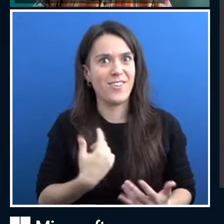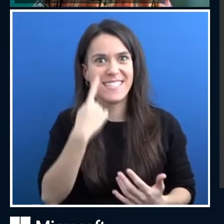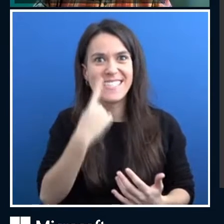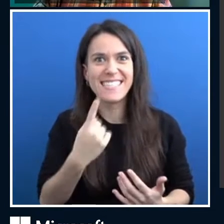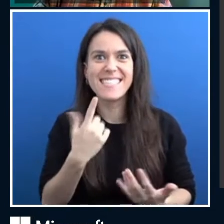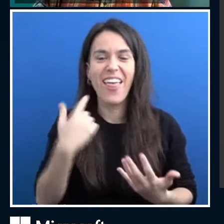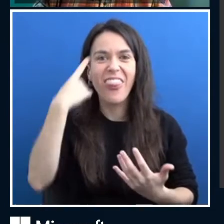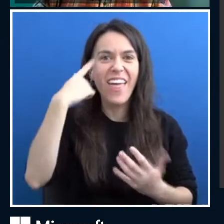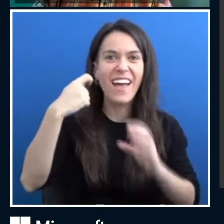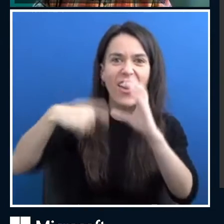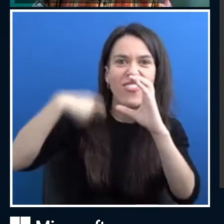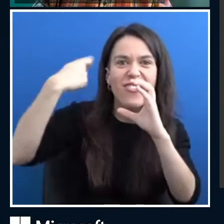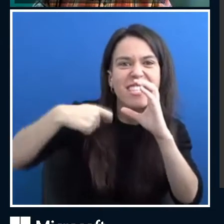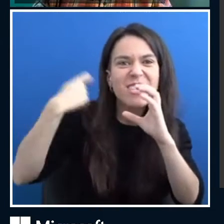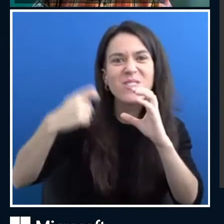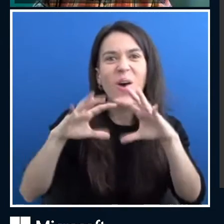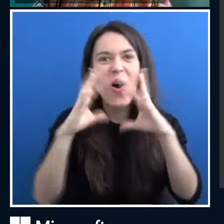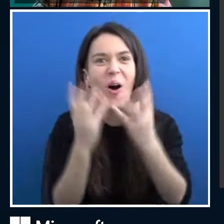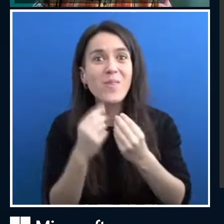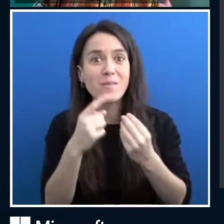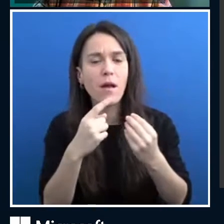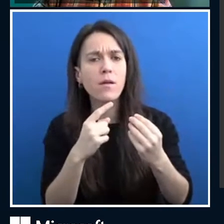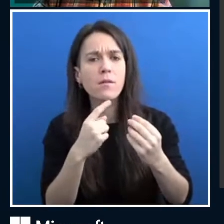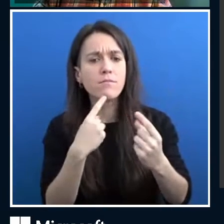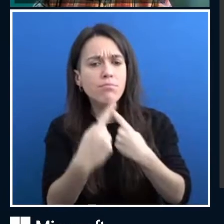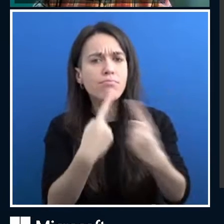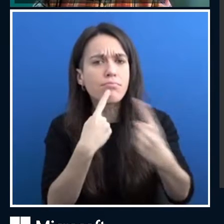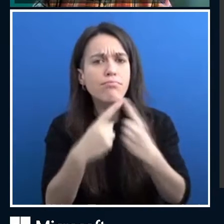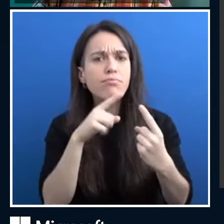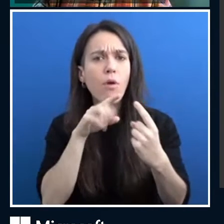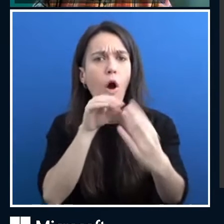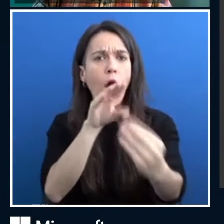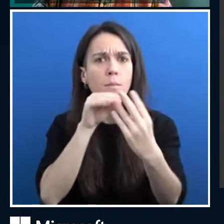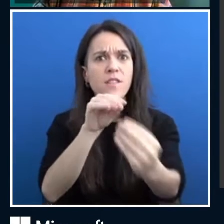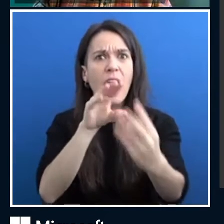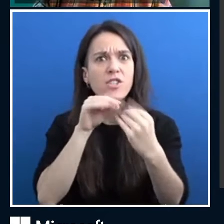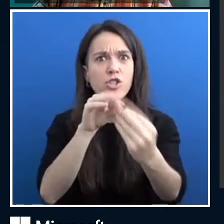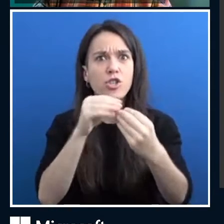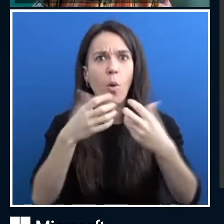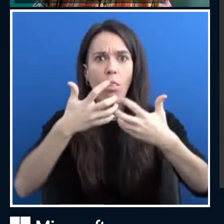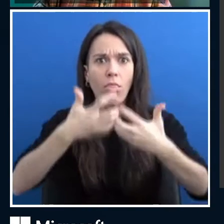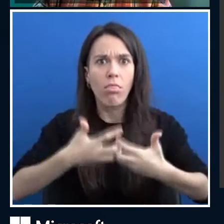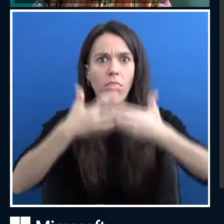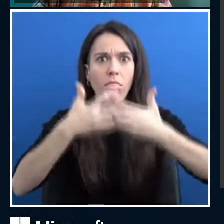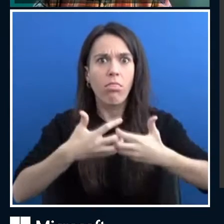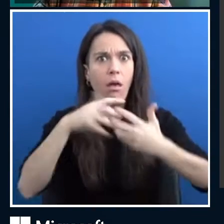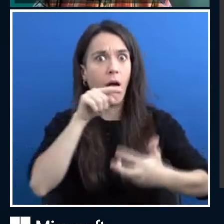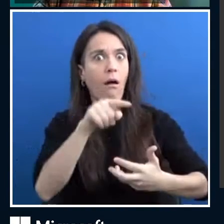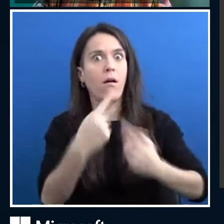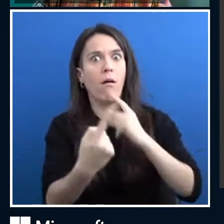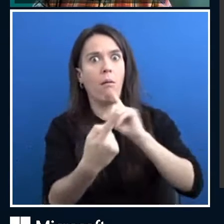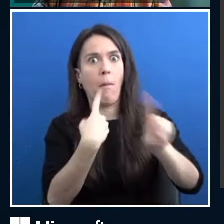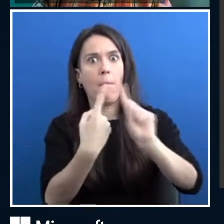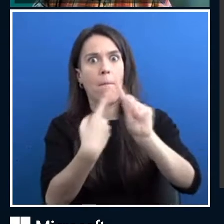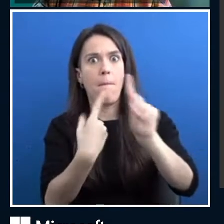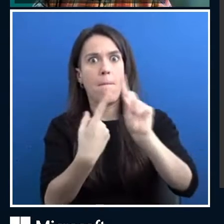standing in a lift trying to talk to it, and it can't understand them and stuff like that. These, all these things were progressing.